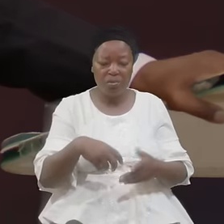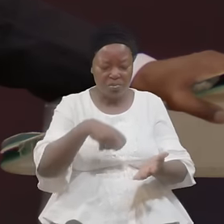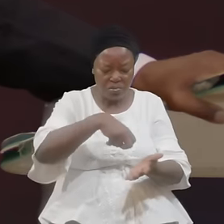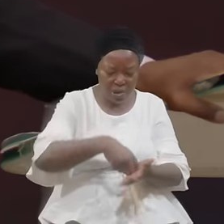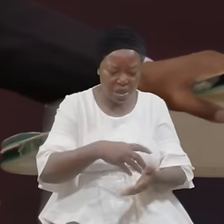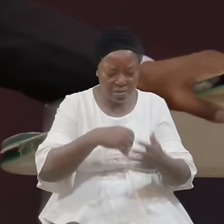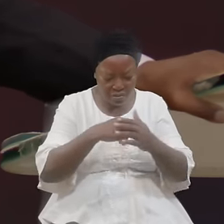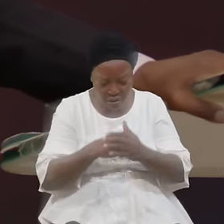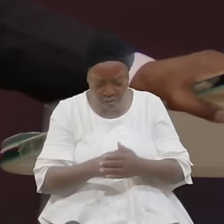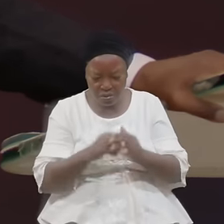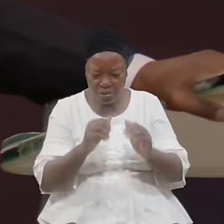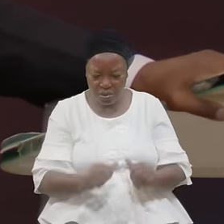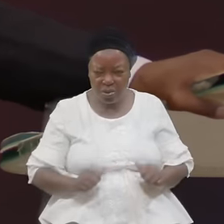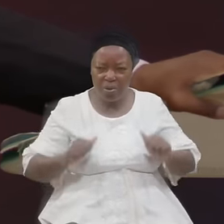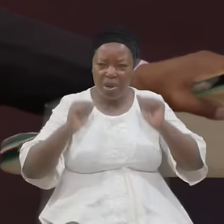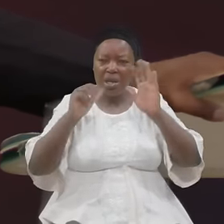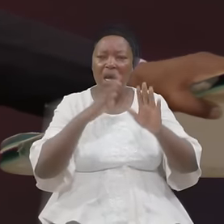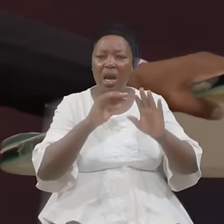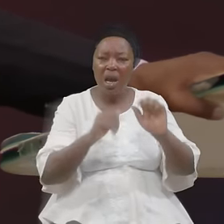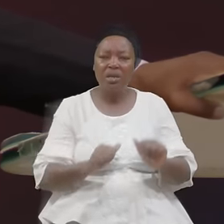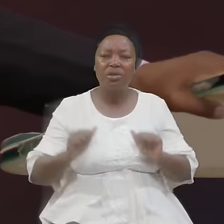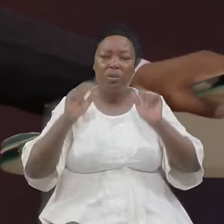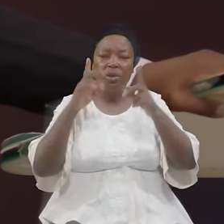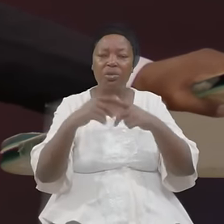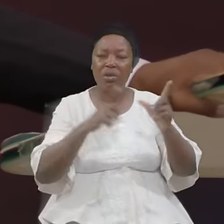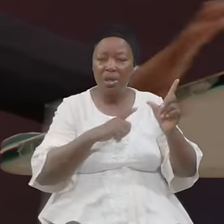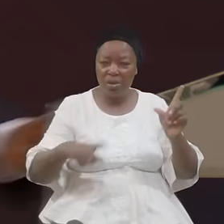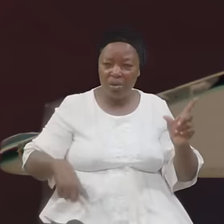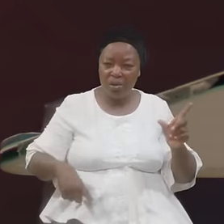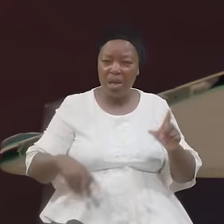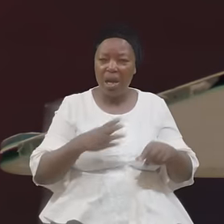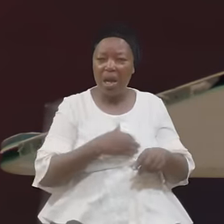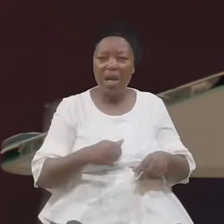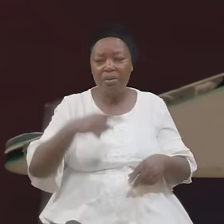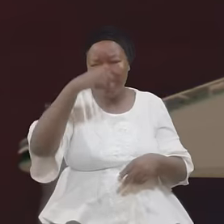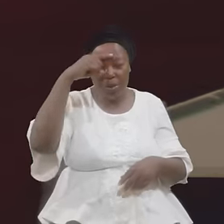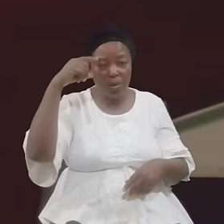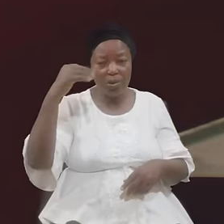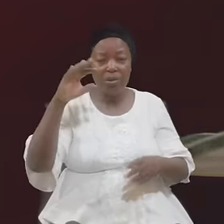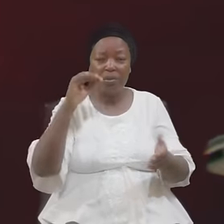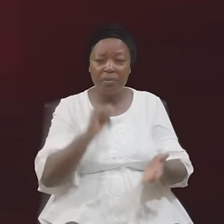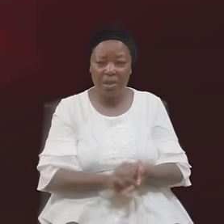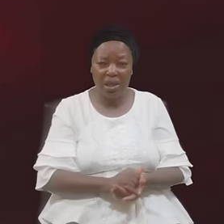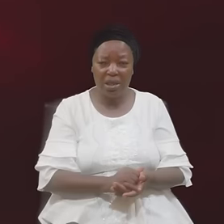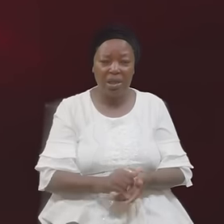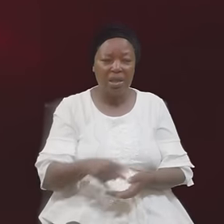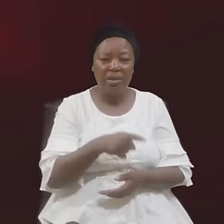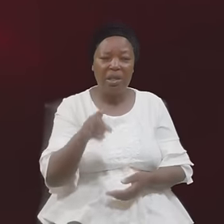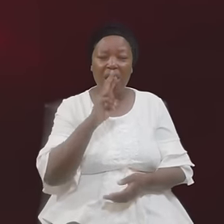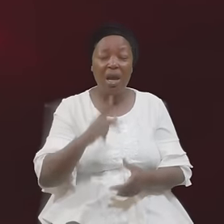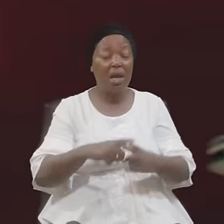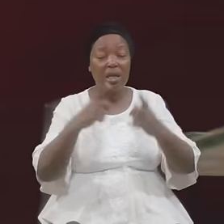Bow Surrender And Submit To The Lord And Because Of That They Are Great